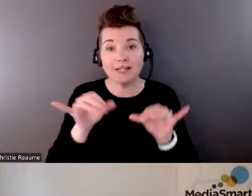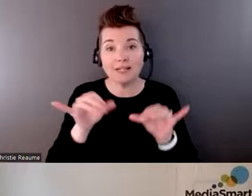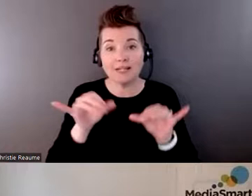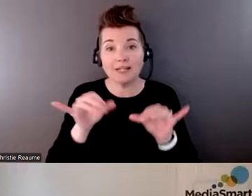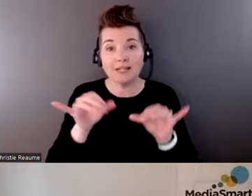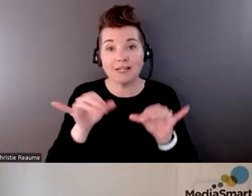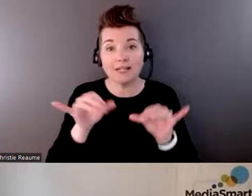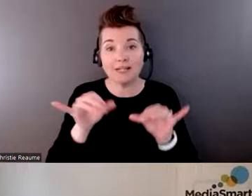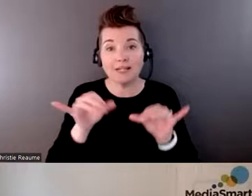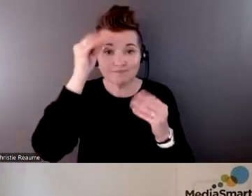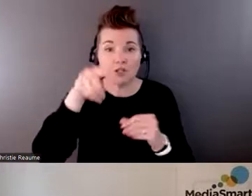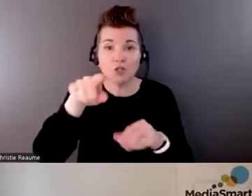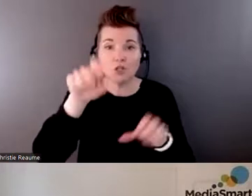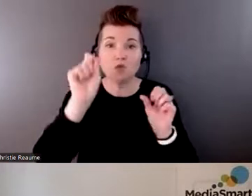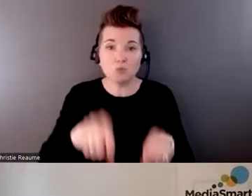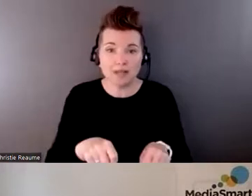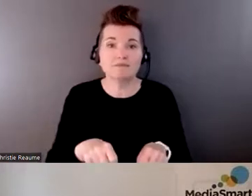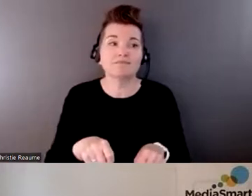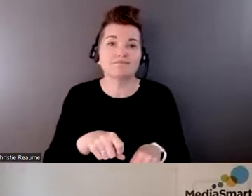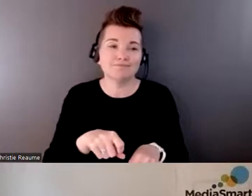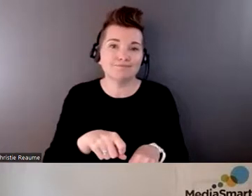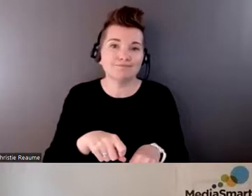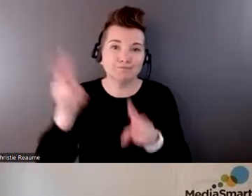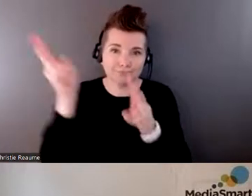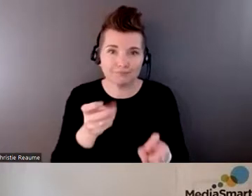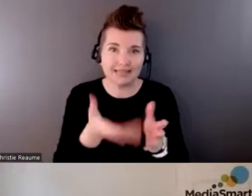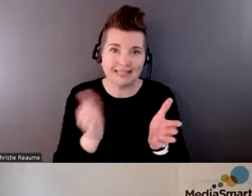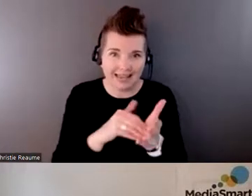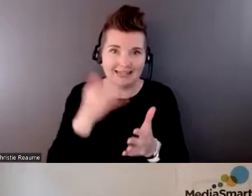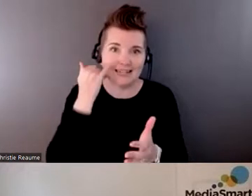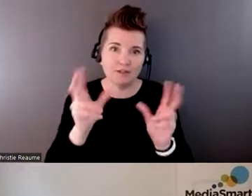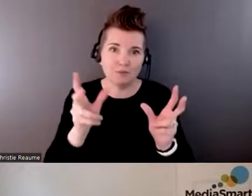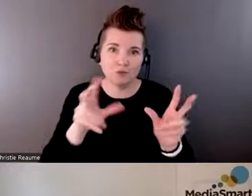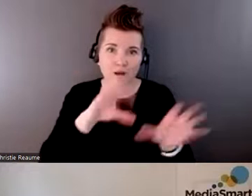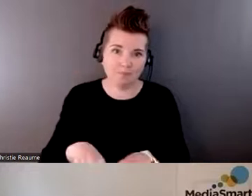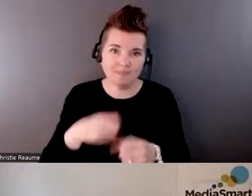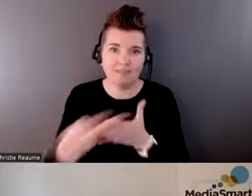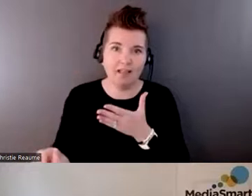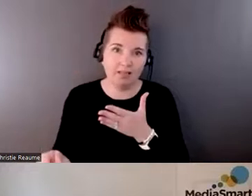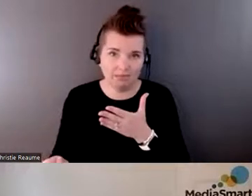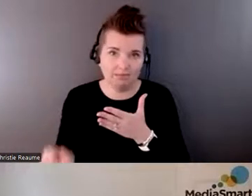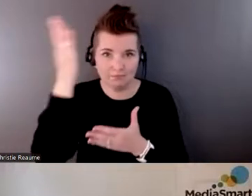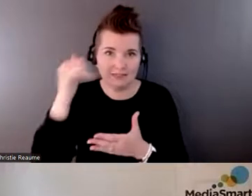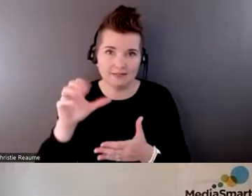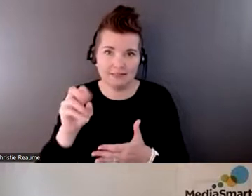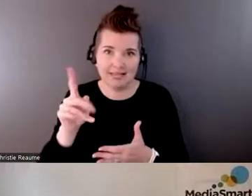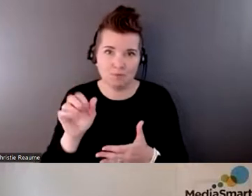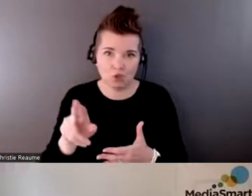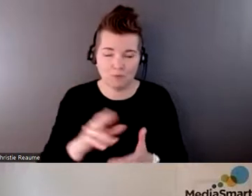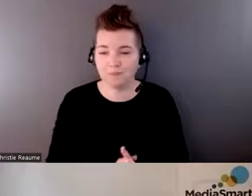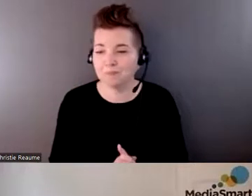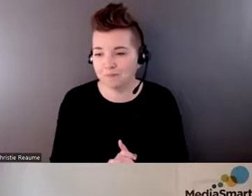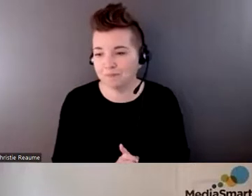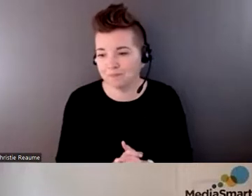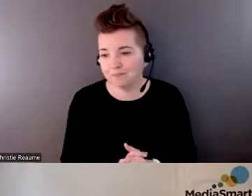in the event of, so that would be my best advice. Thank you. Um, I don't see any other